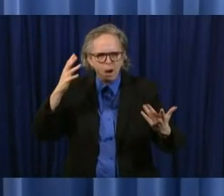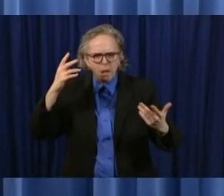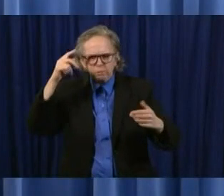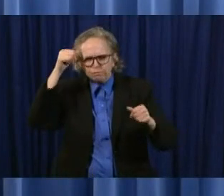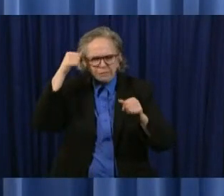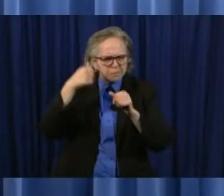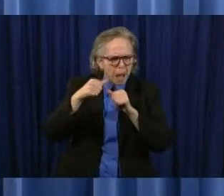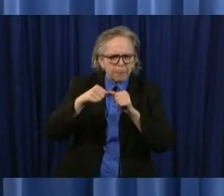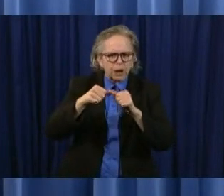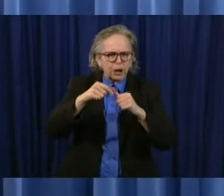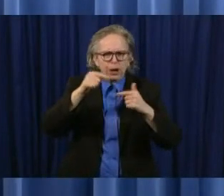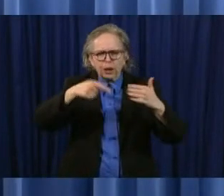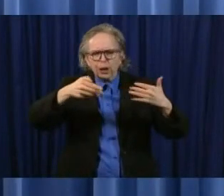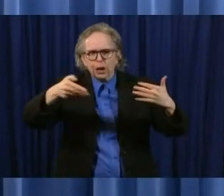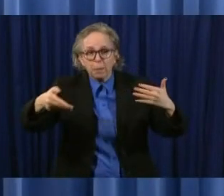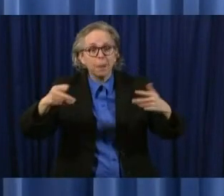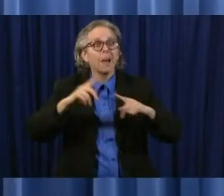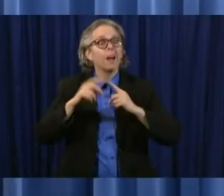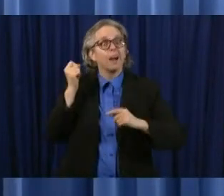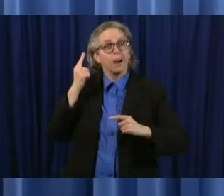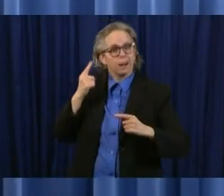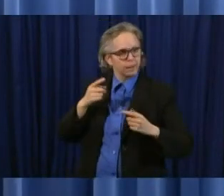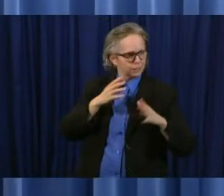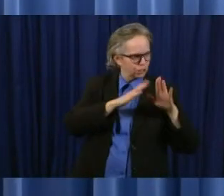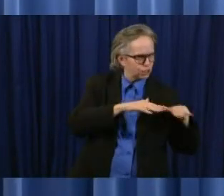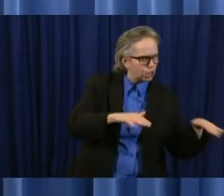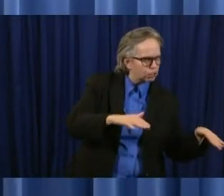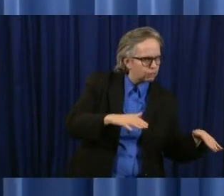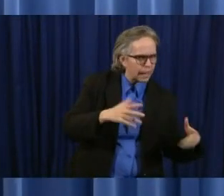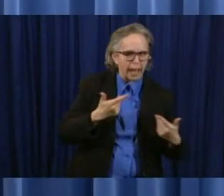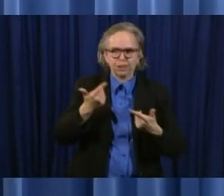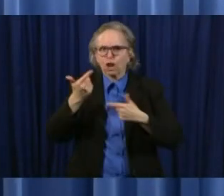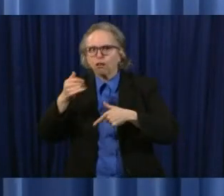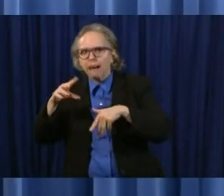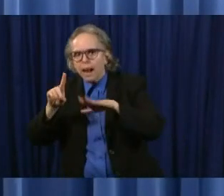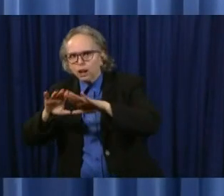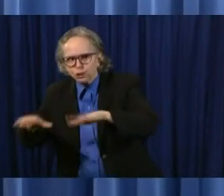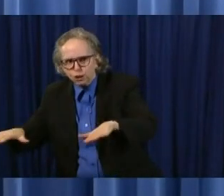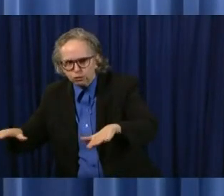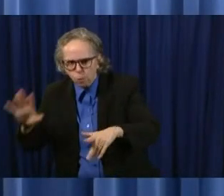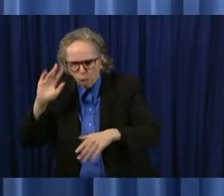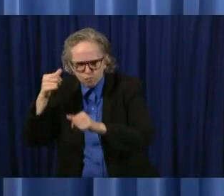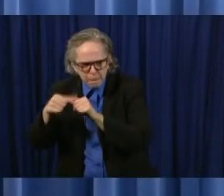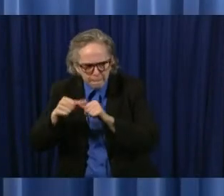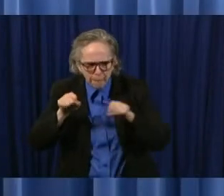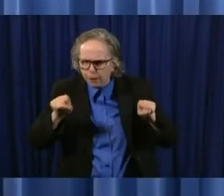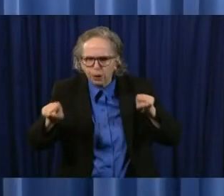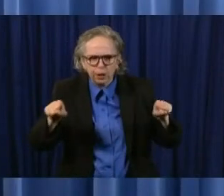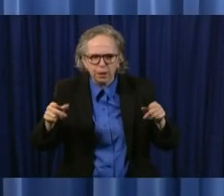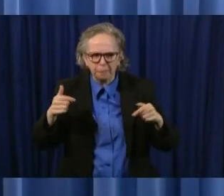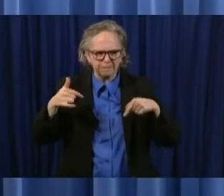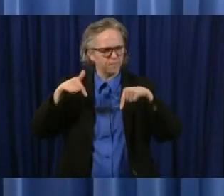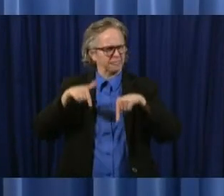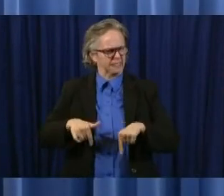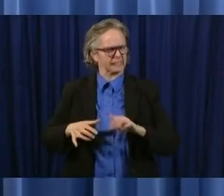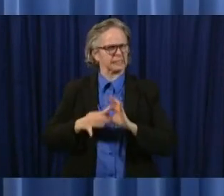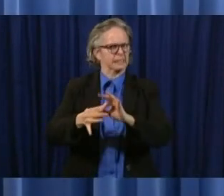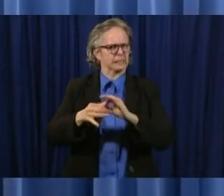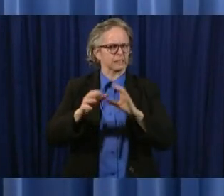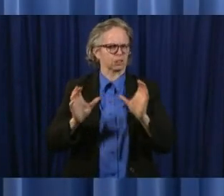what our kids and grandkids will remember from it today i want to share a video with you from miss